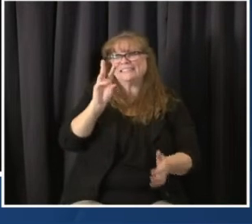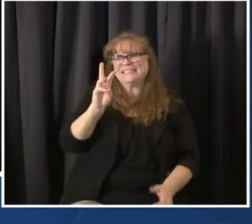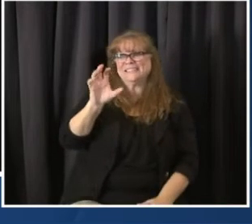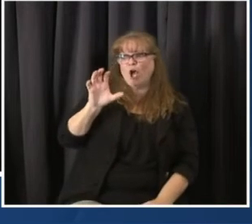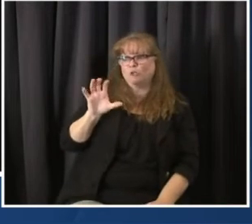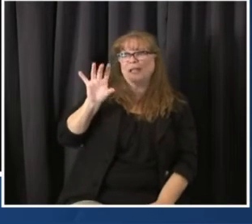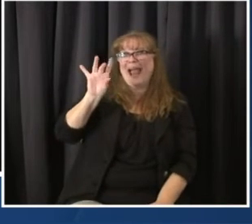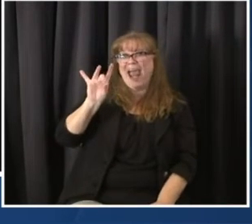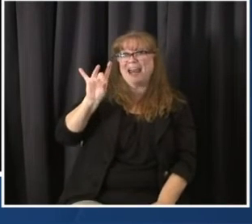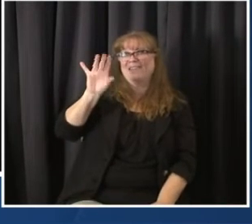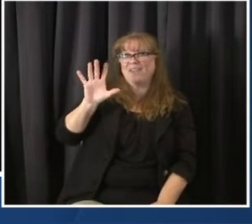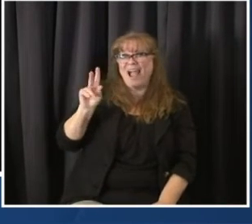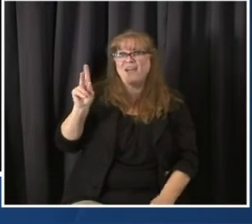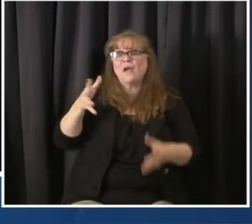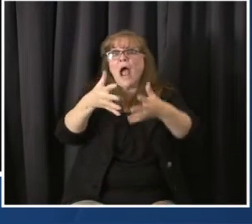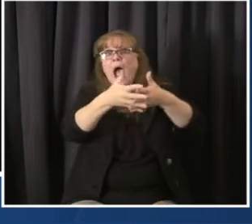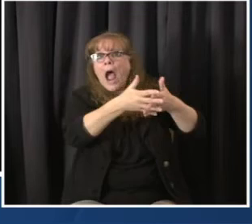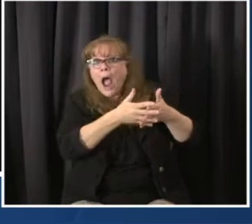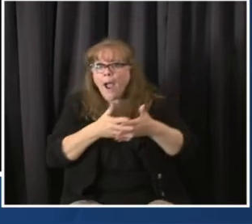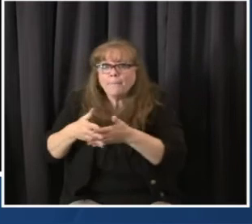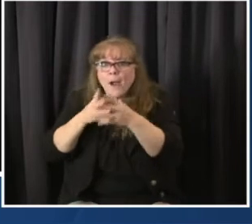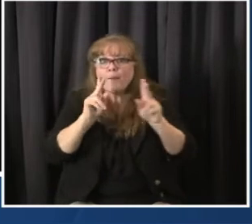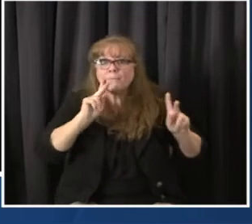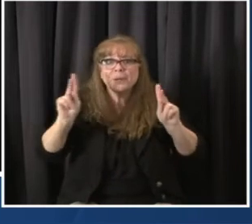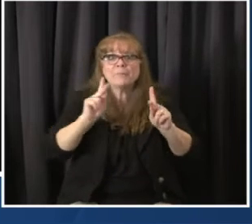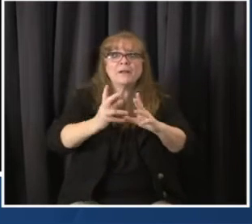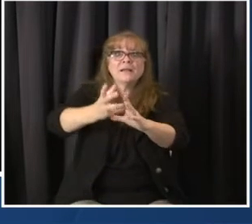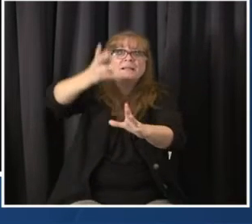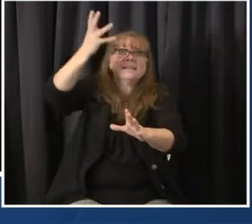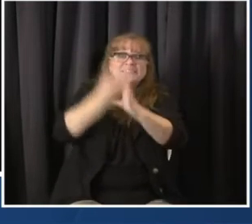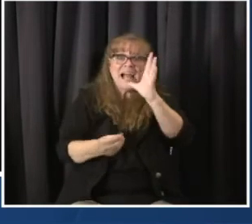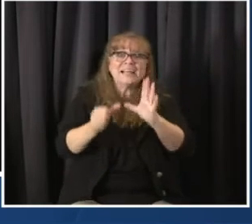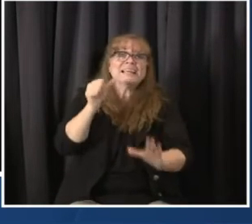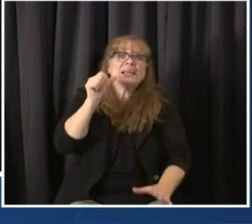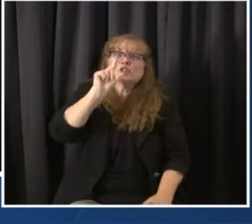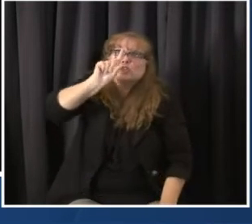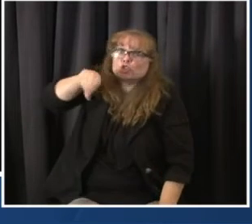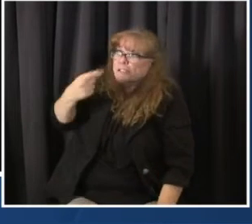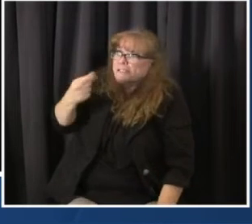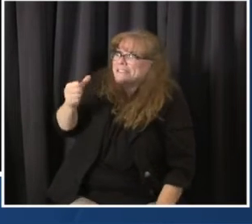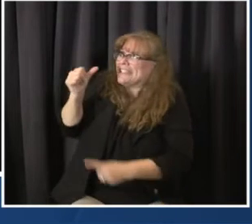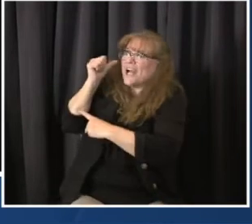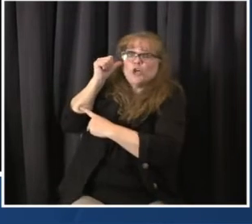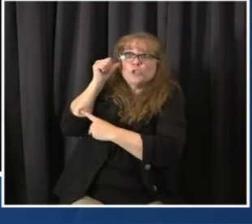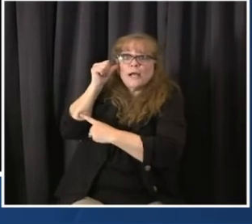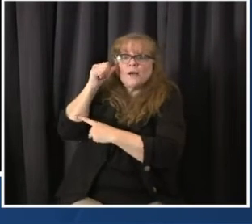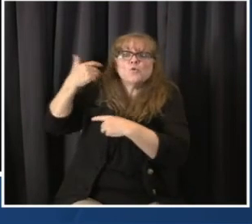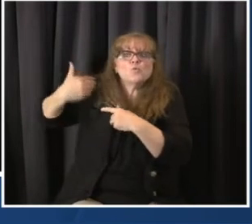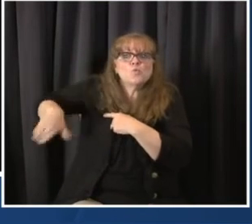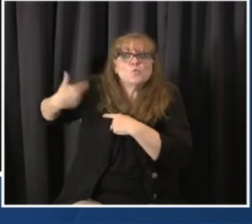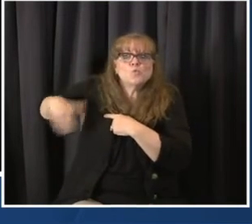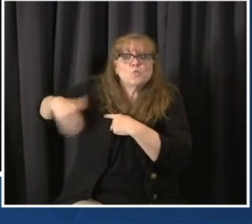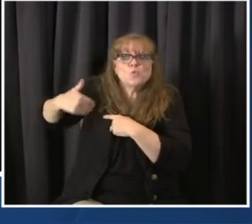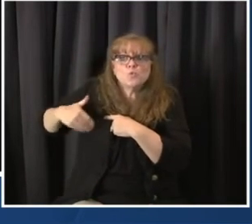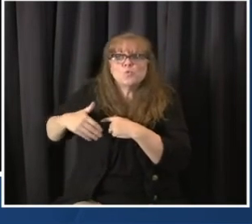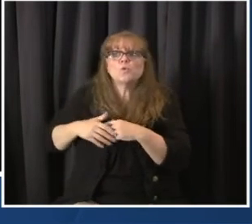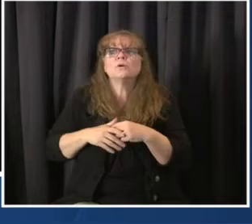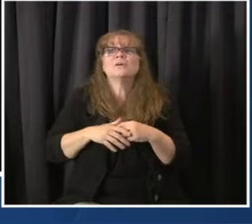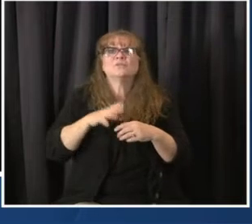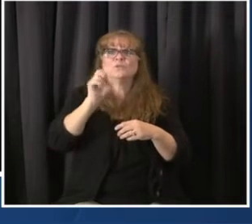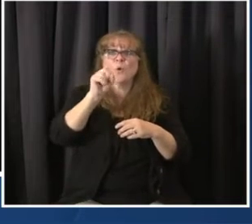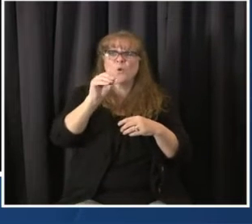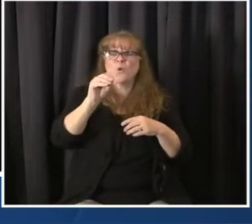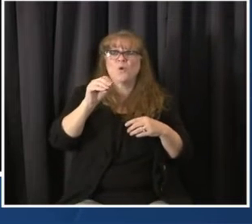from coronavirus. The toll is now 364,000 nationally. One in 104